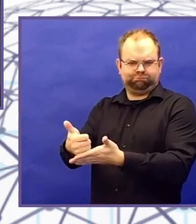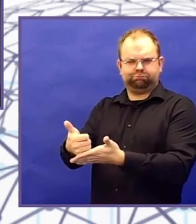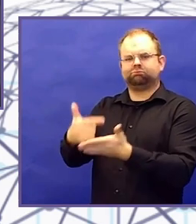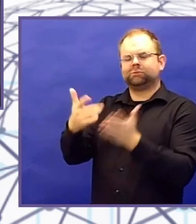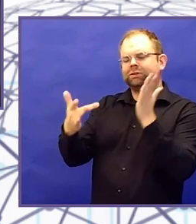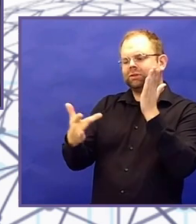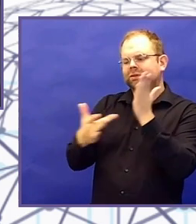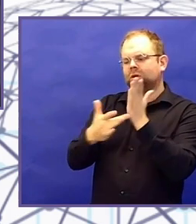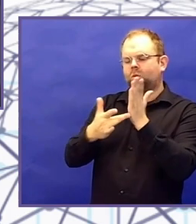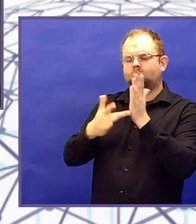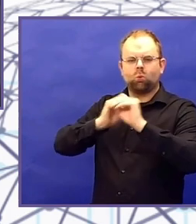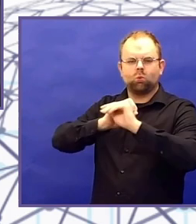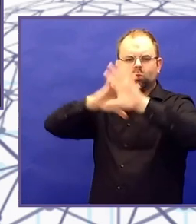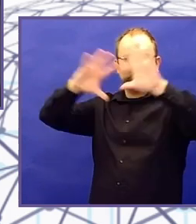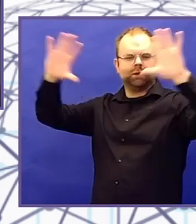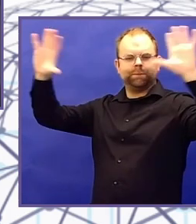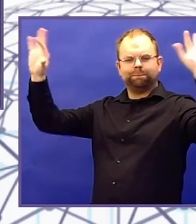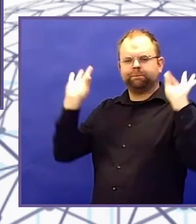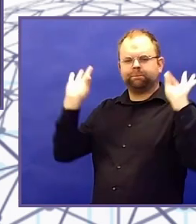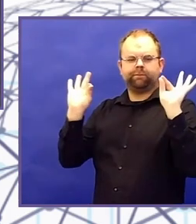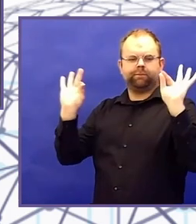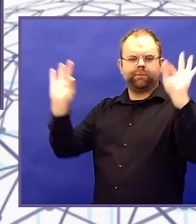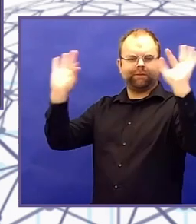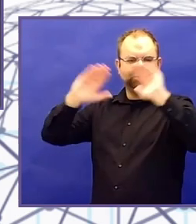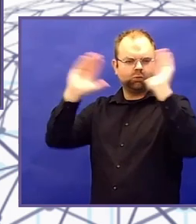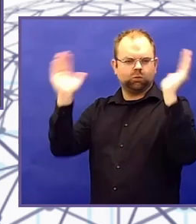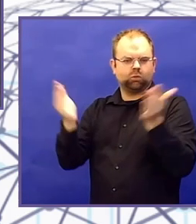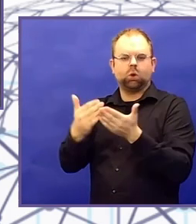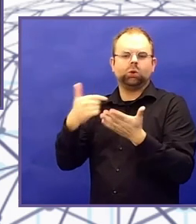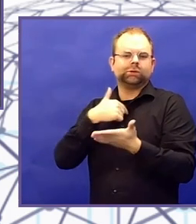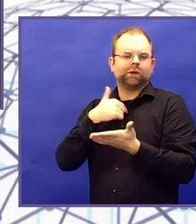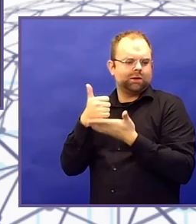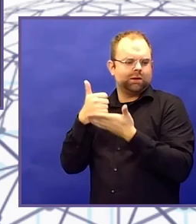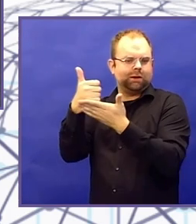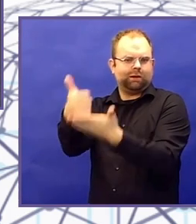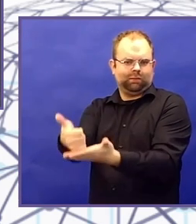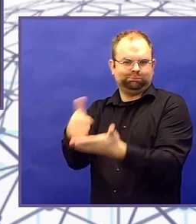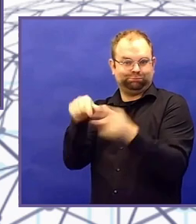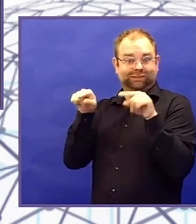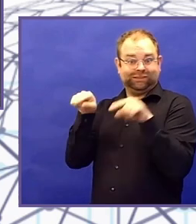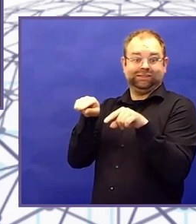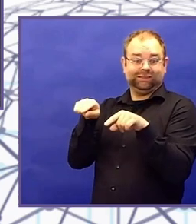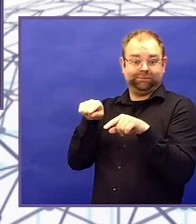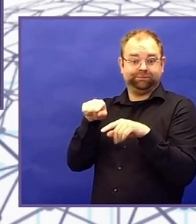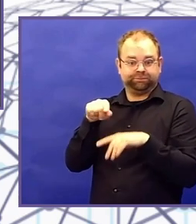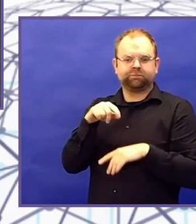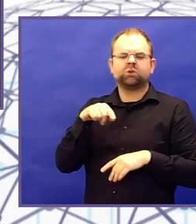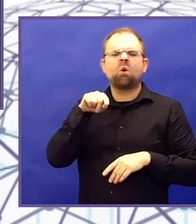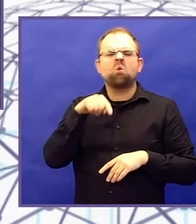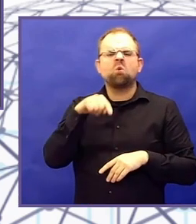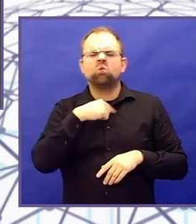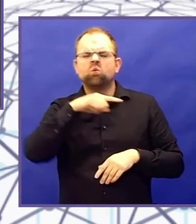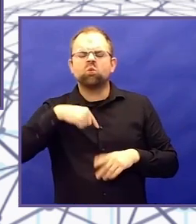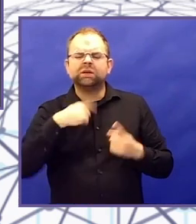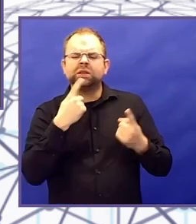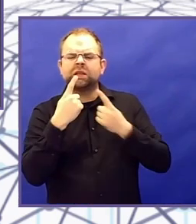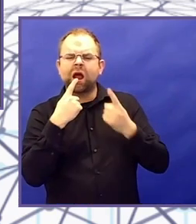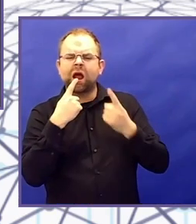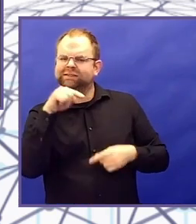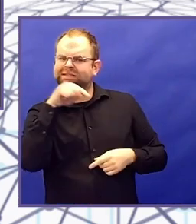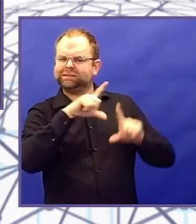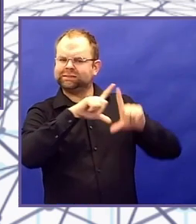disability dongle is the idea that we might actually create something that disabled people that we want. However,